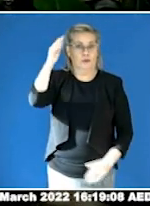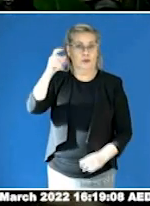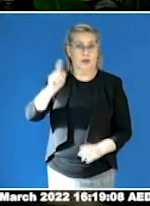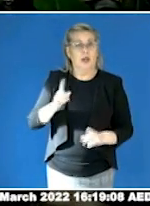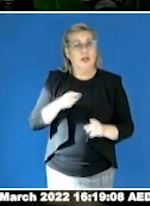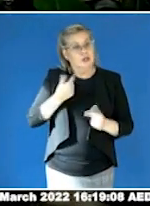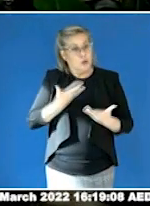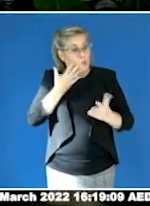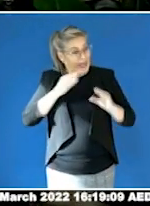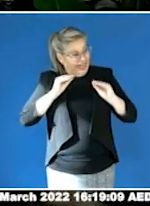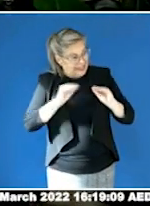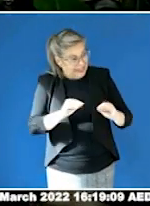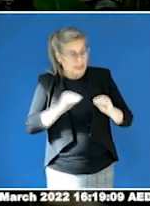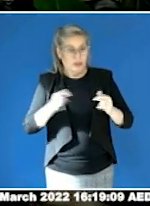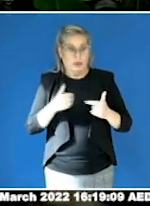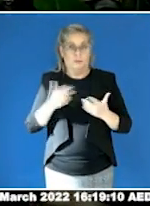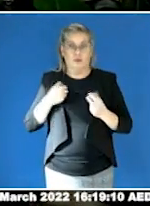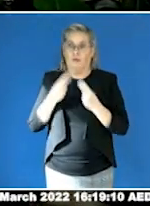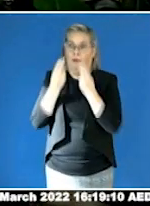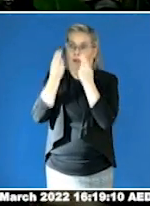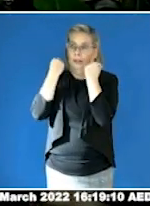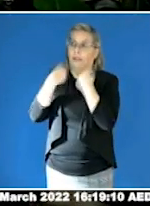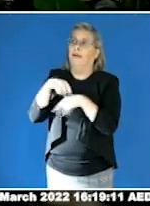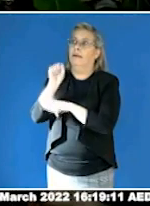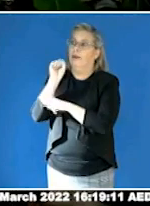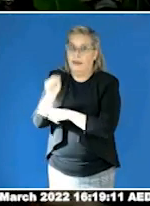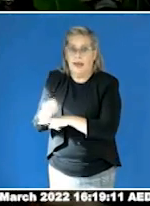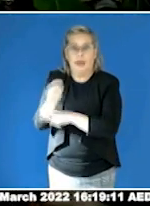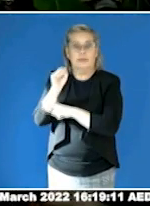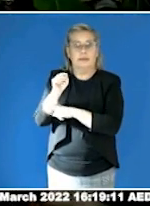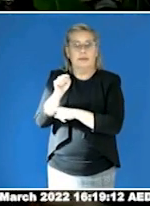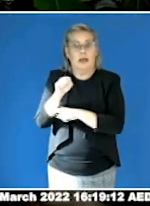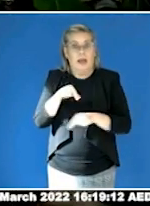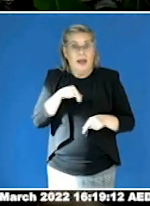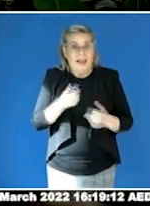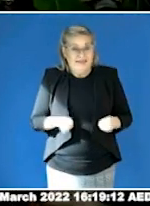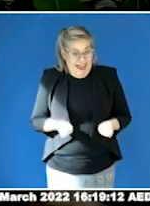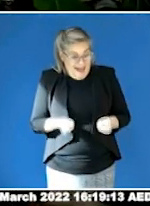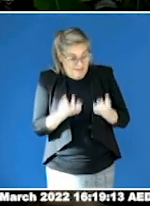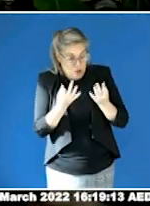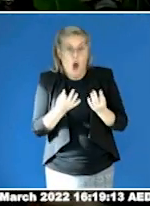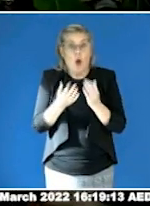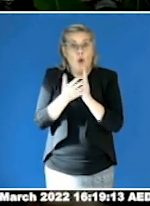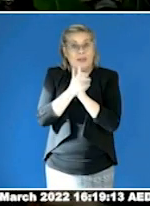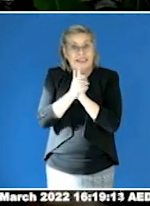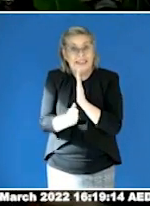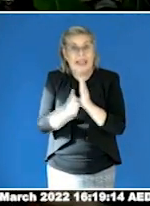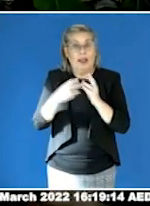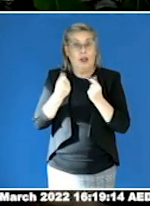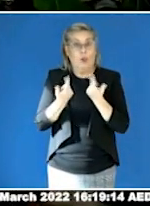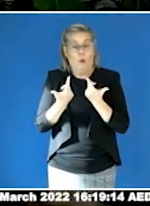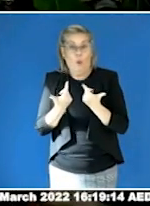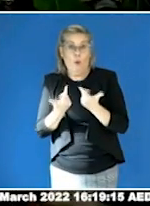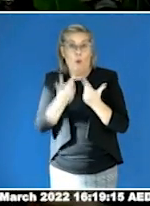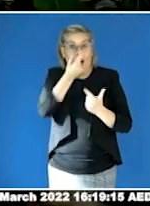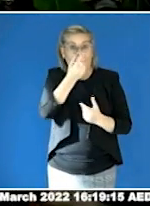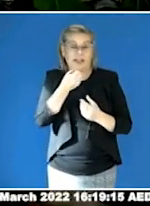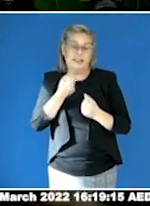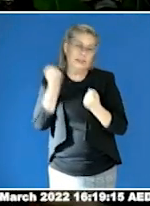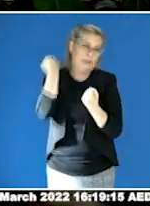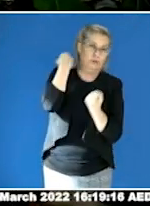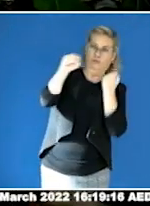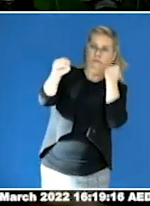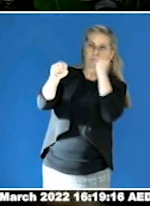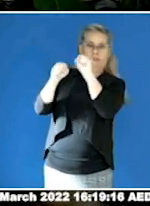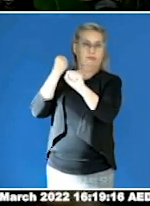to a compliance reward structure that can be perverted and abused to harm them. We are so caught up in extinguishing behaviours in our